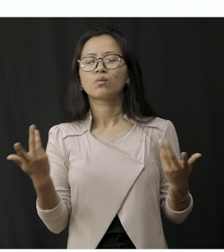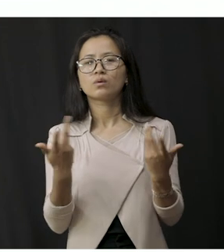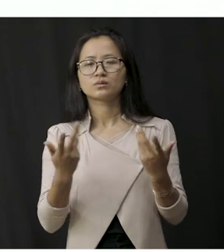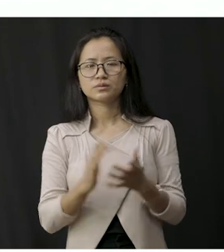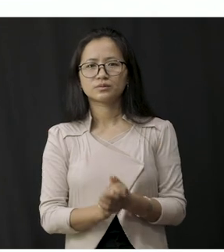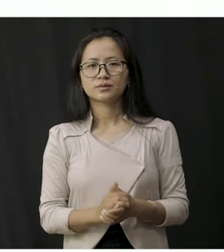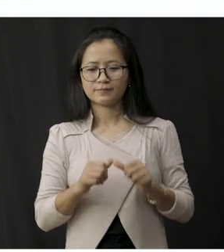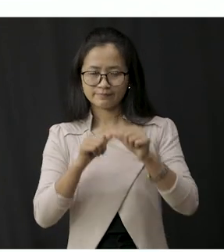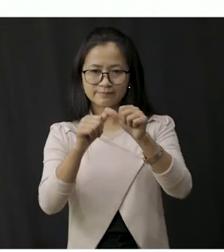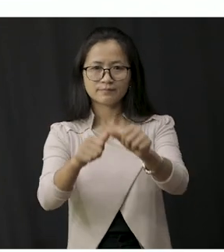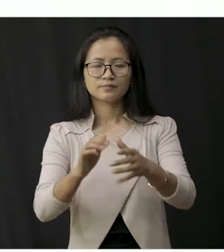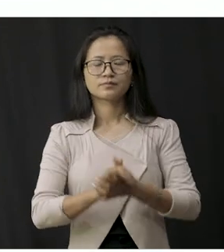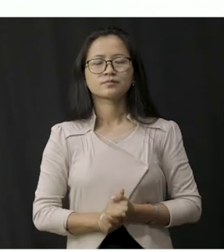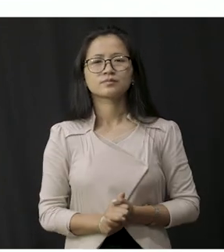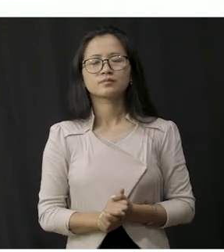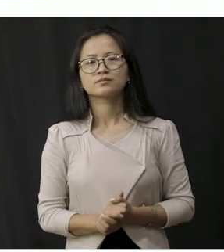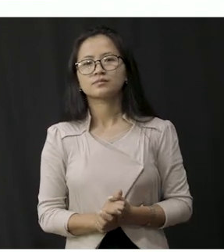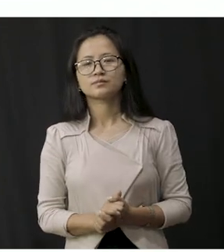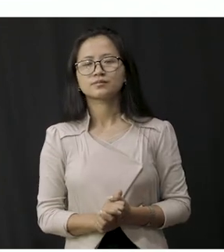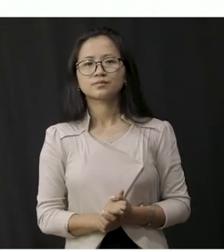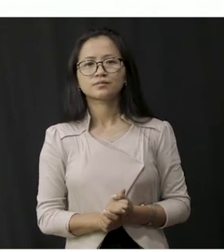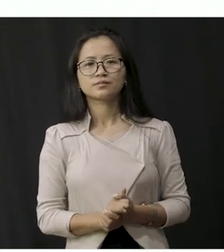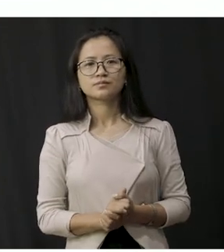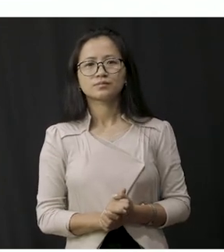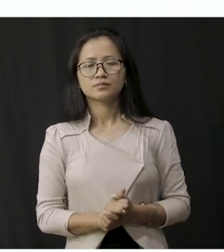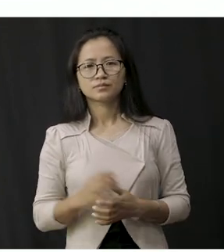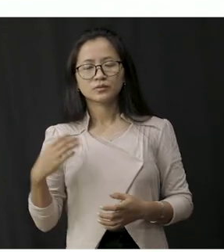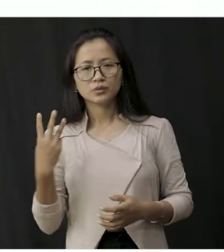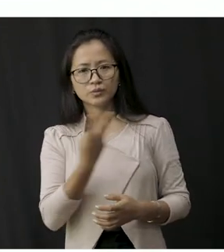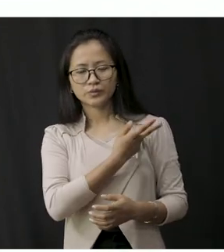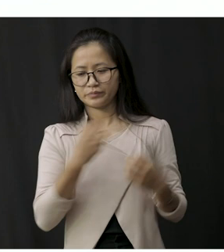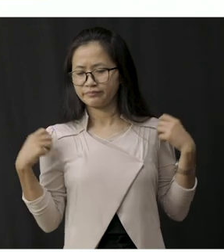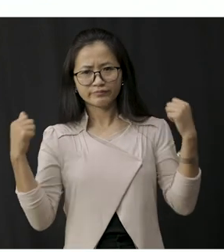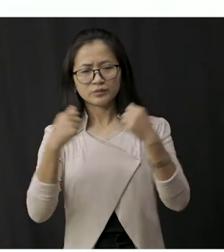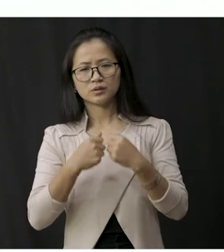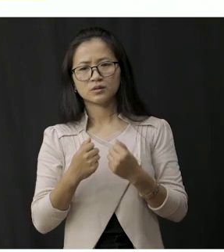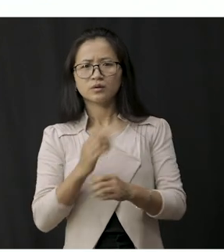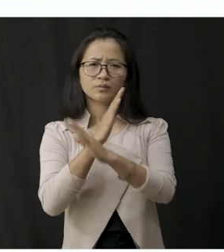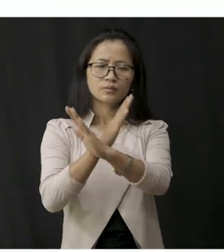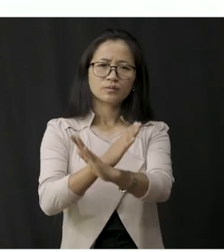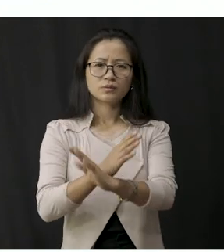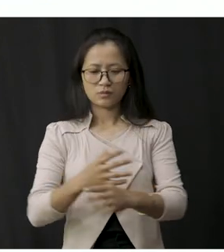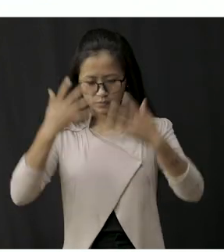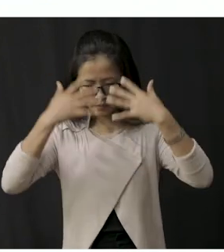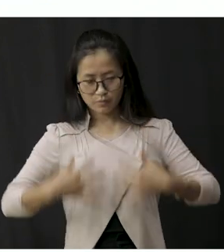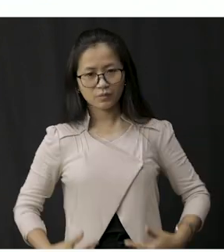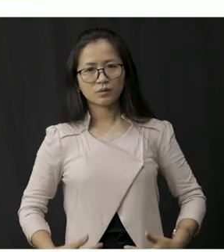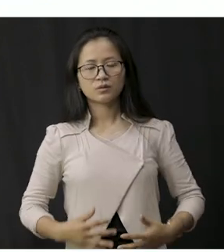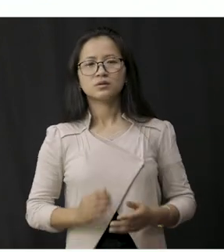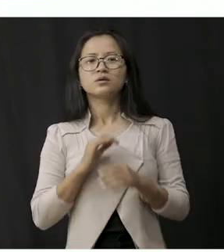answer for this question why do we wear clothes we wear clothes to protect our body